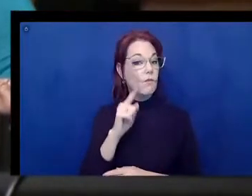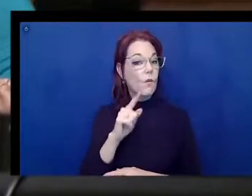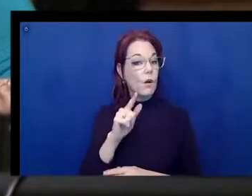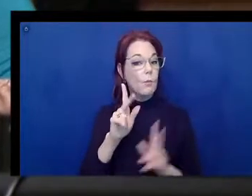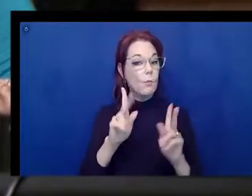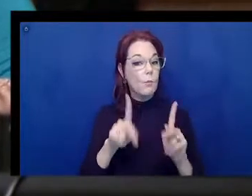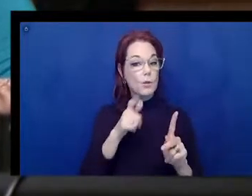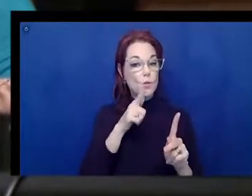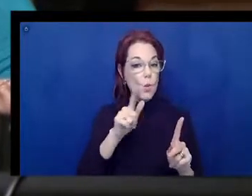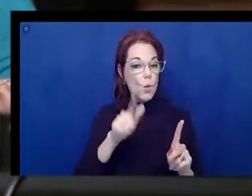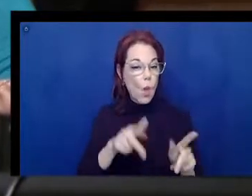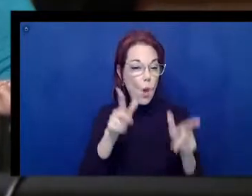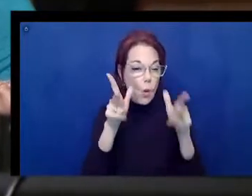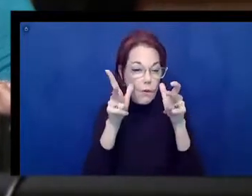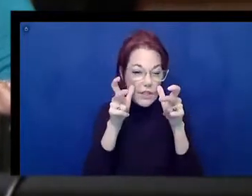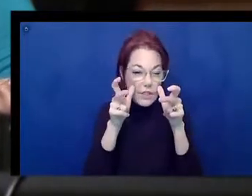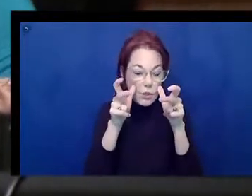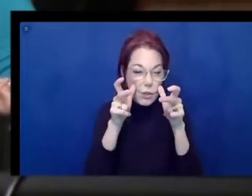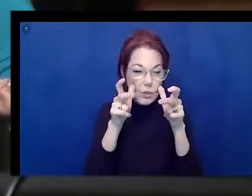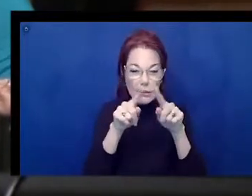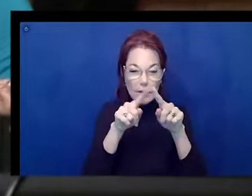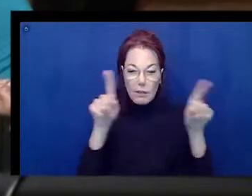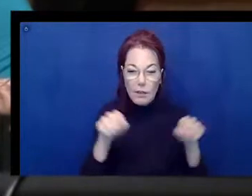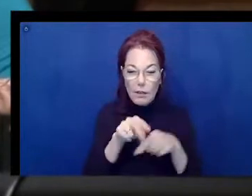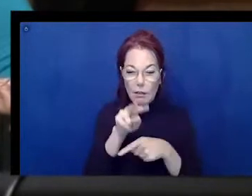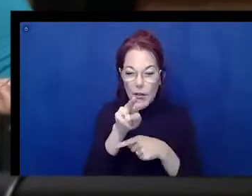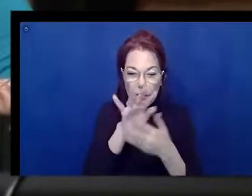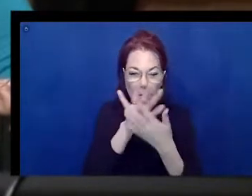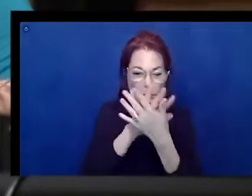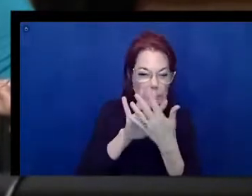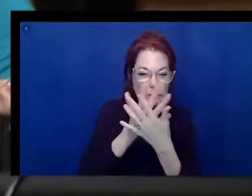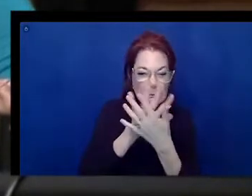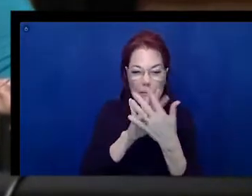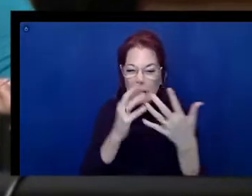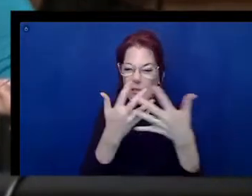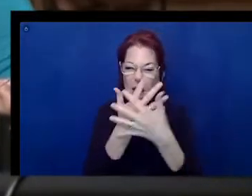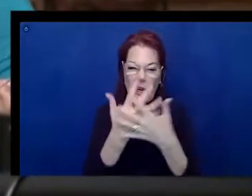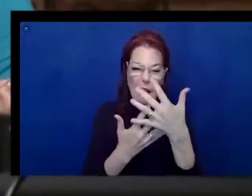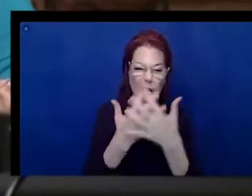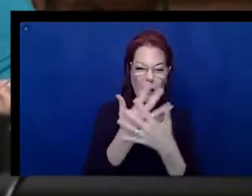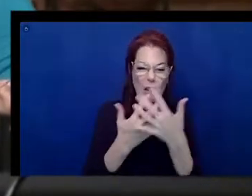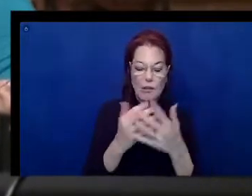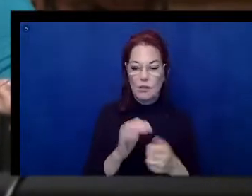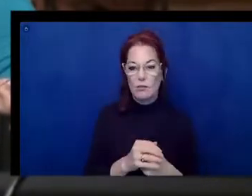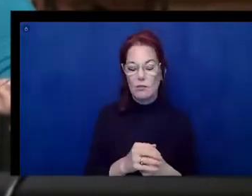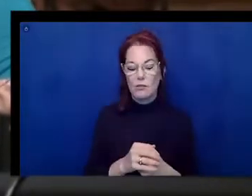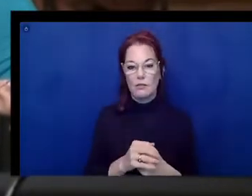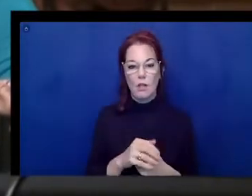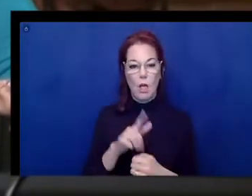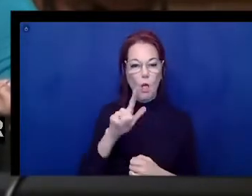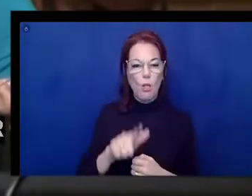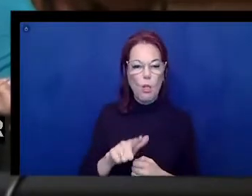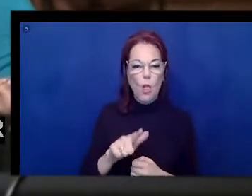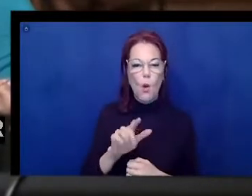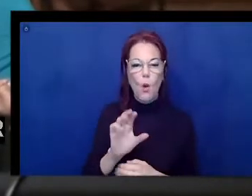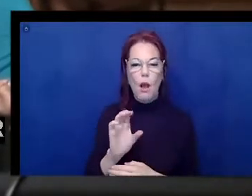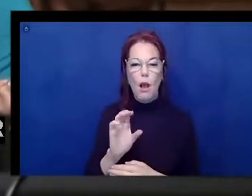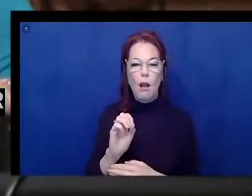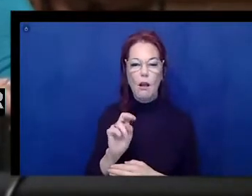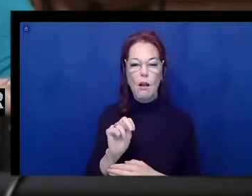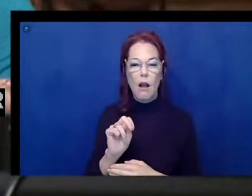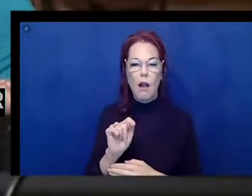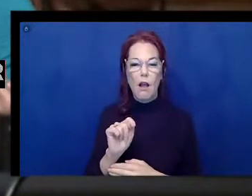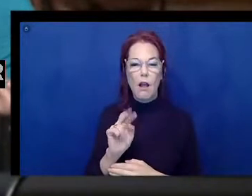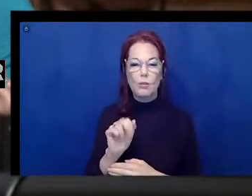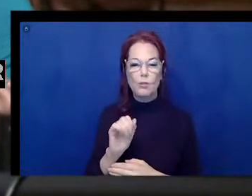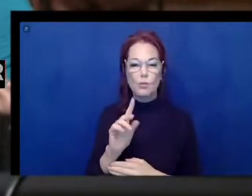low contrast, for example, that can be very difficult for them to navigate, and also for the screen reader